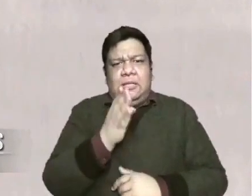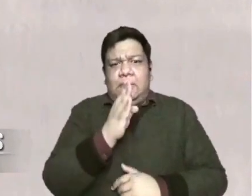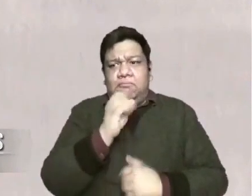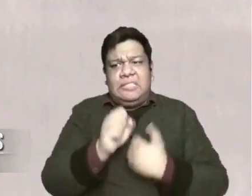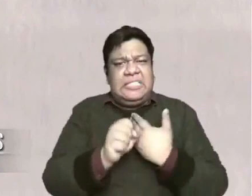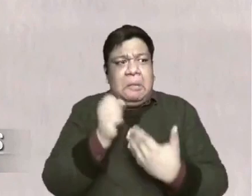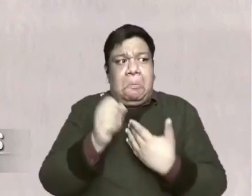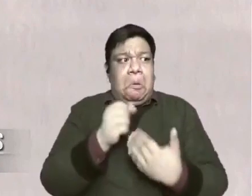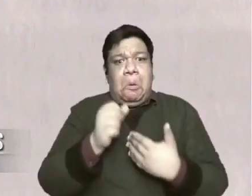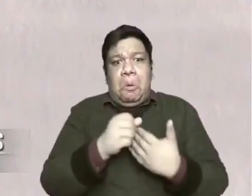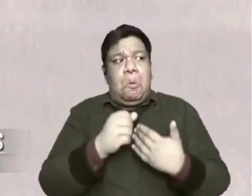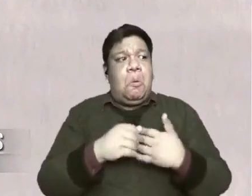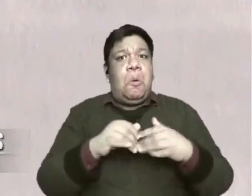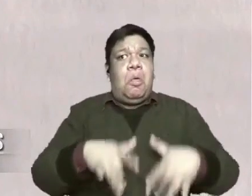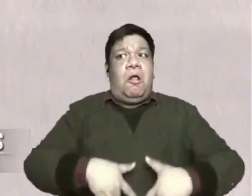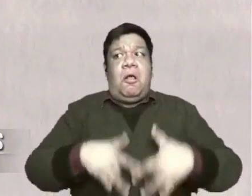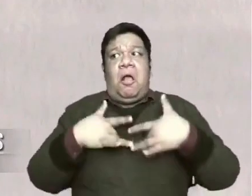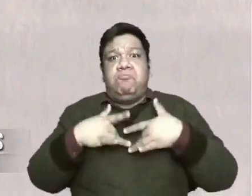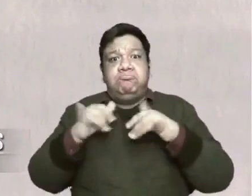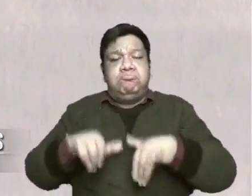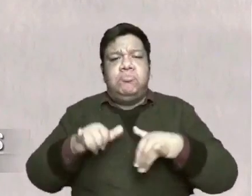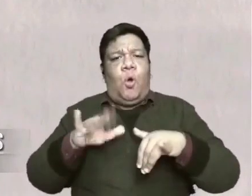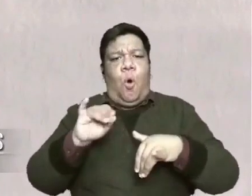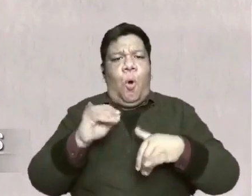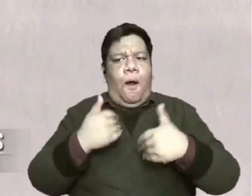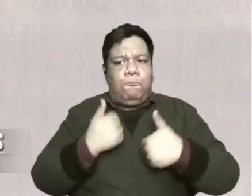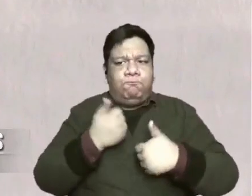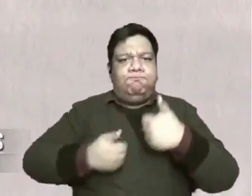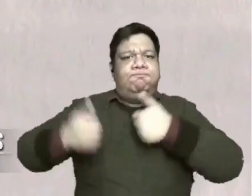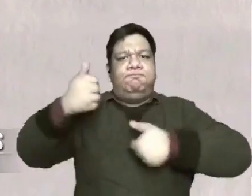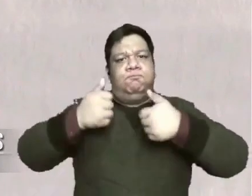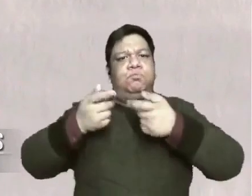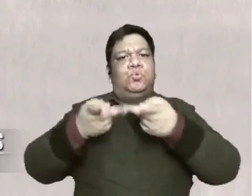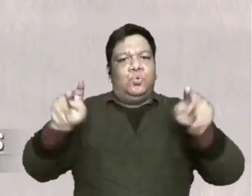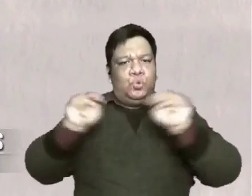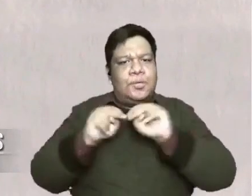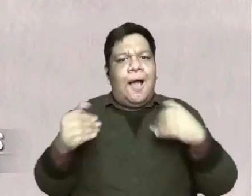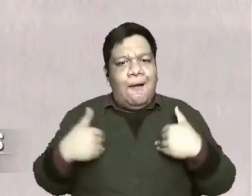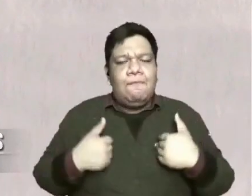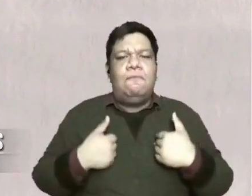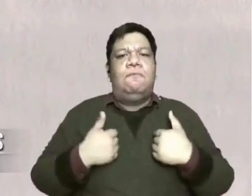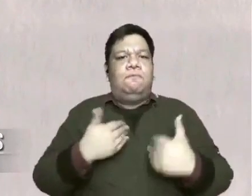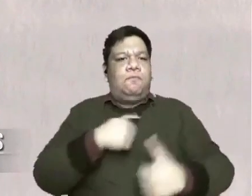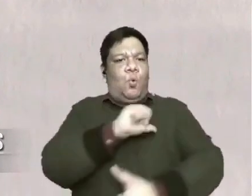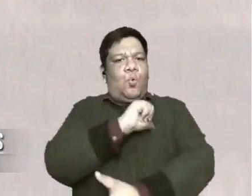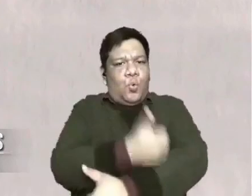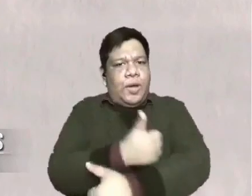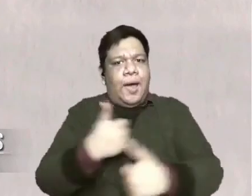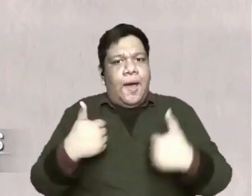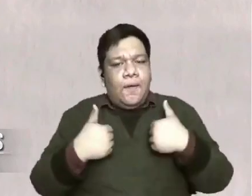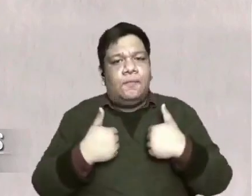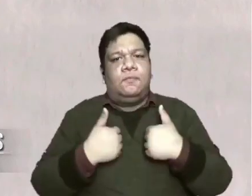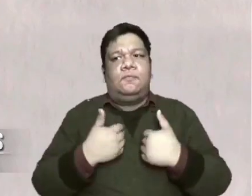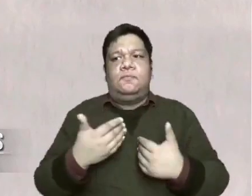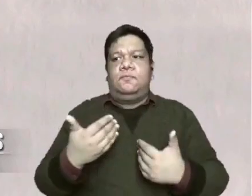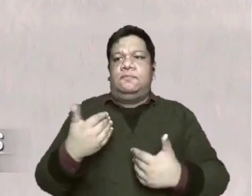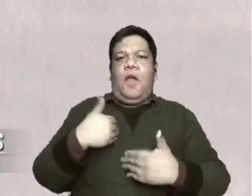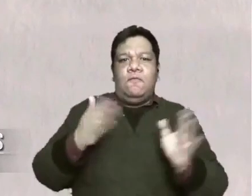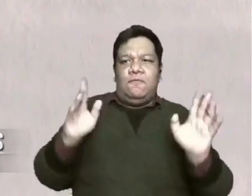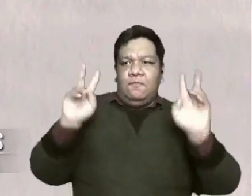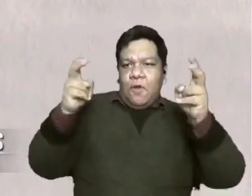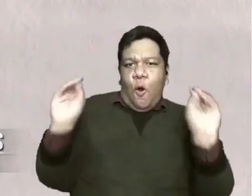inhabitants they will be people with position they will be people with authority with